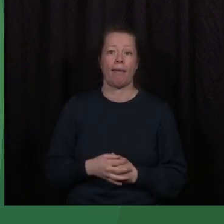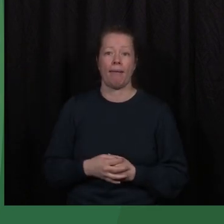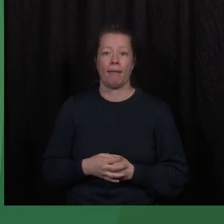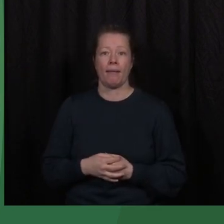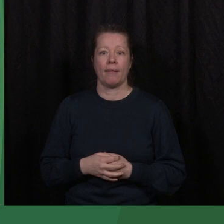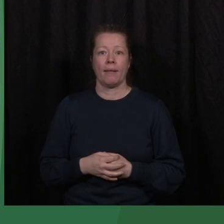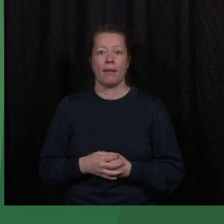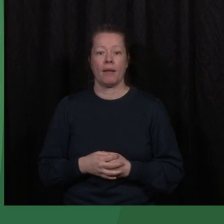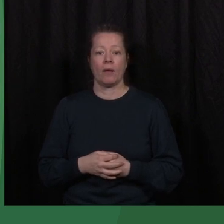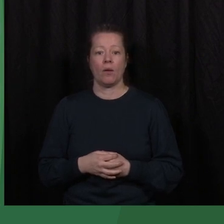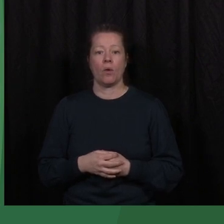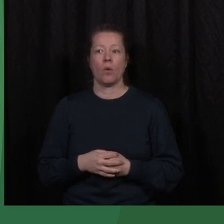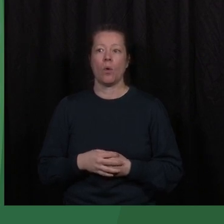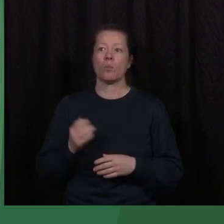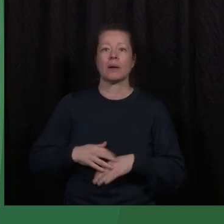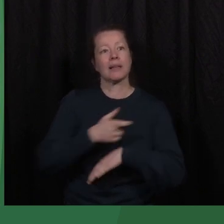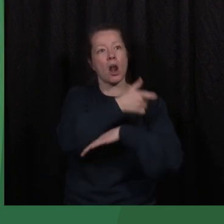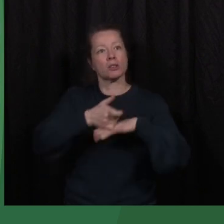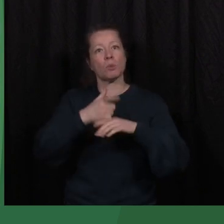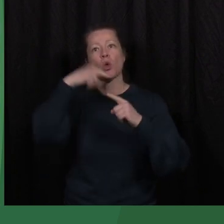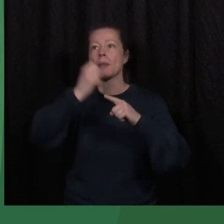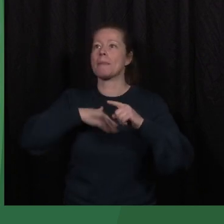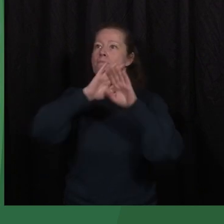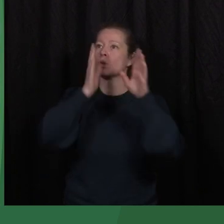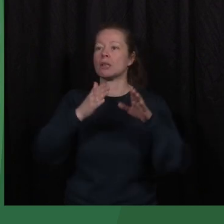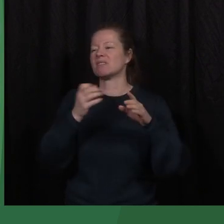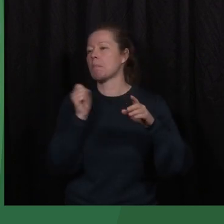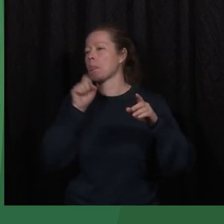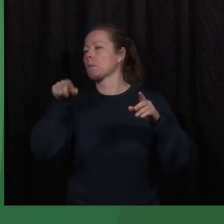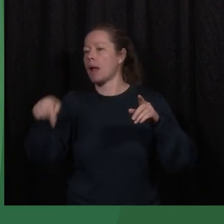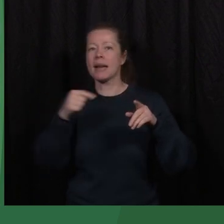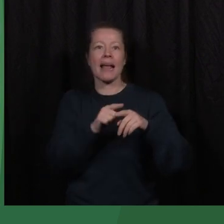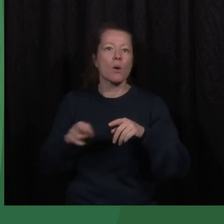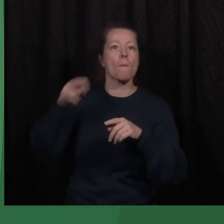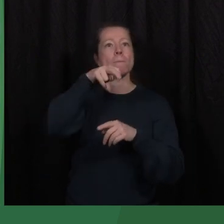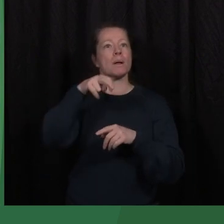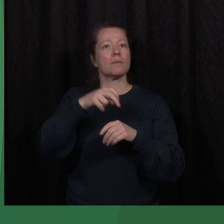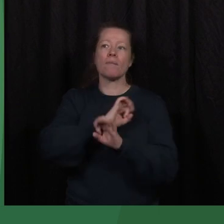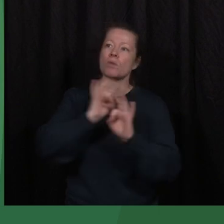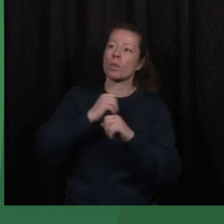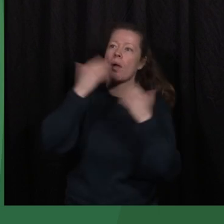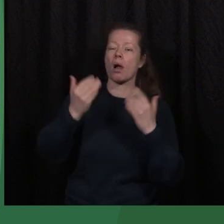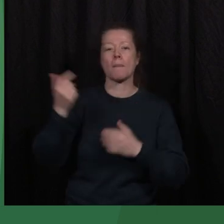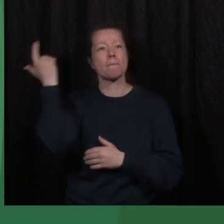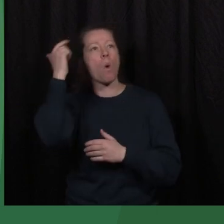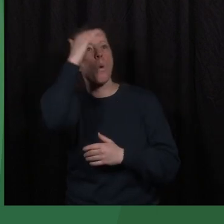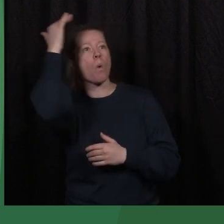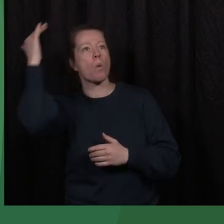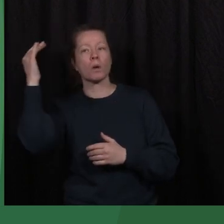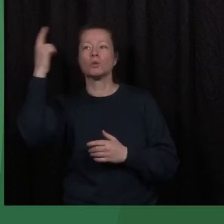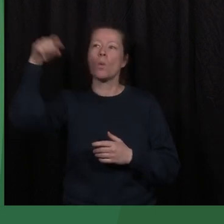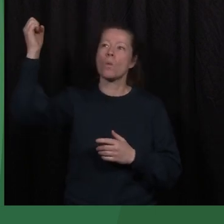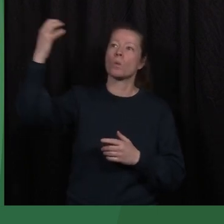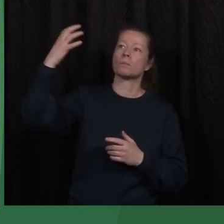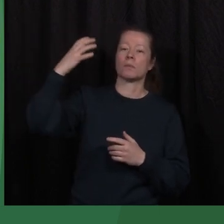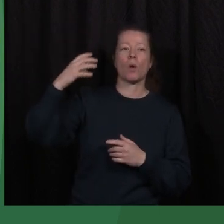I walked up to the terrace on top of my building, not very far from here. And it was a beautiful day, blue sky, bright sun, and I looked